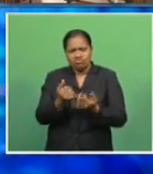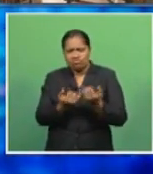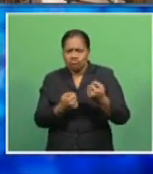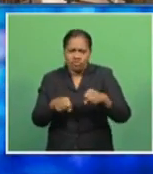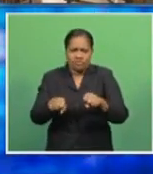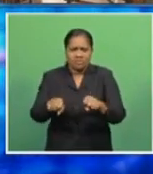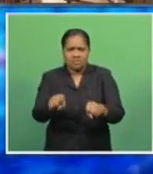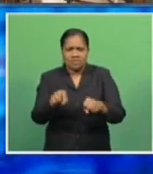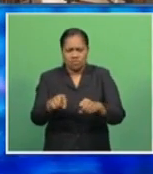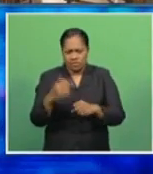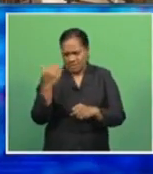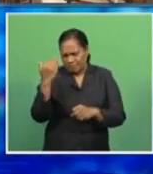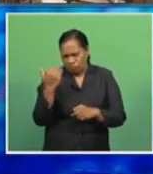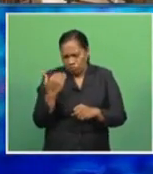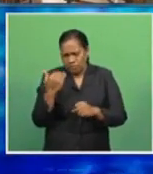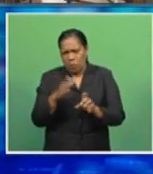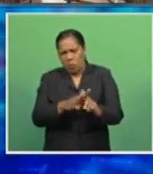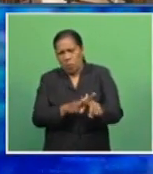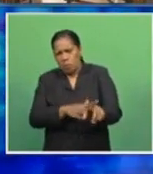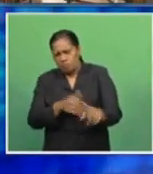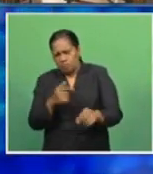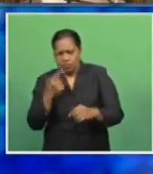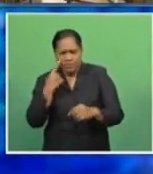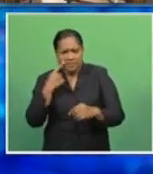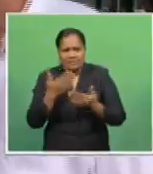and short and long-term recovery processes.